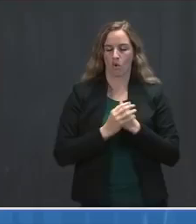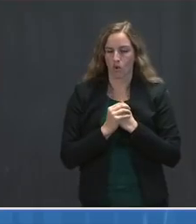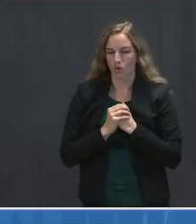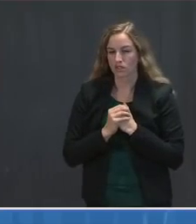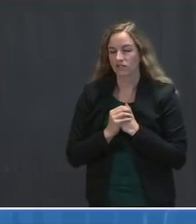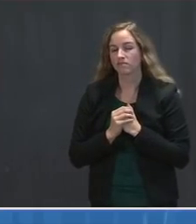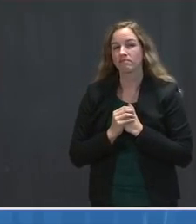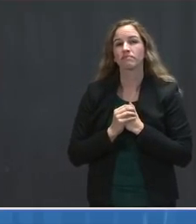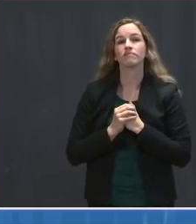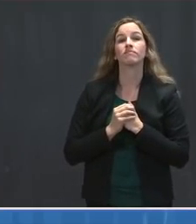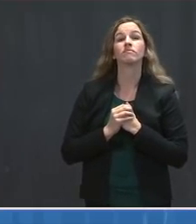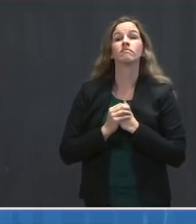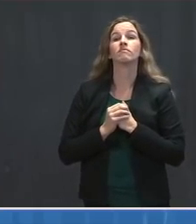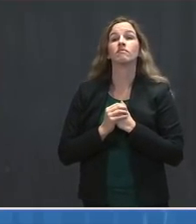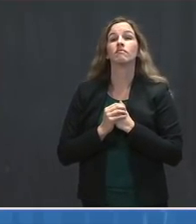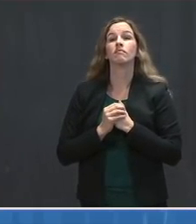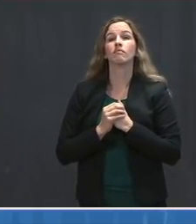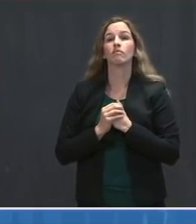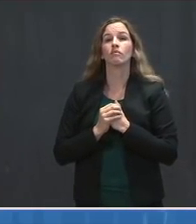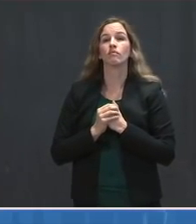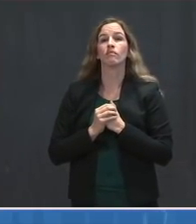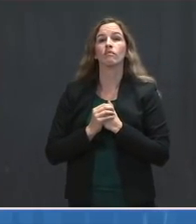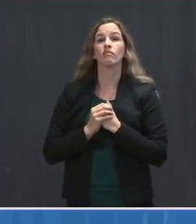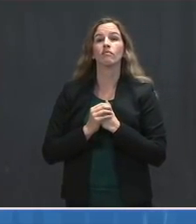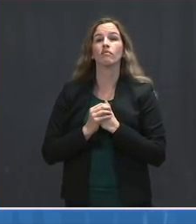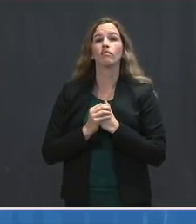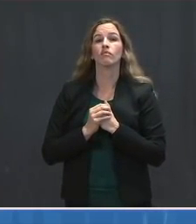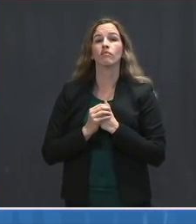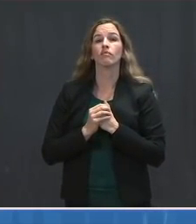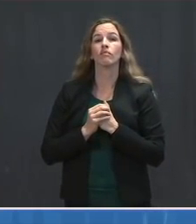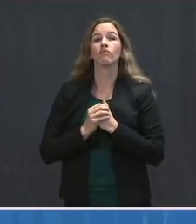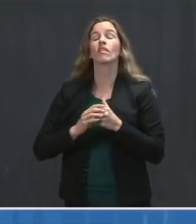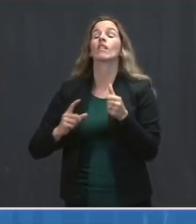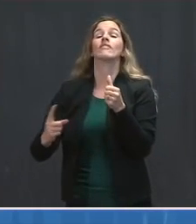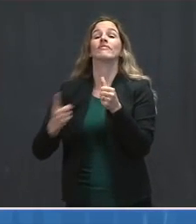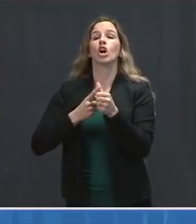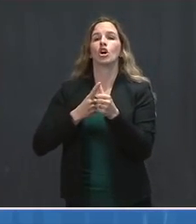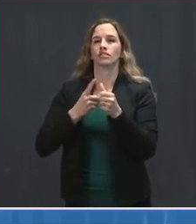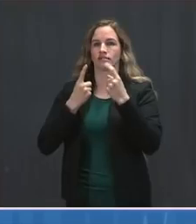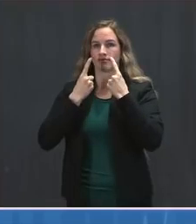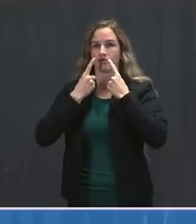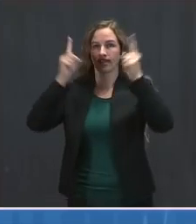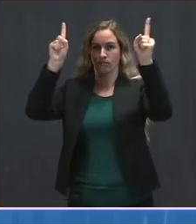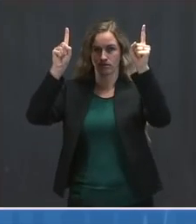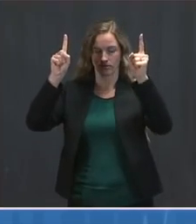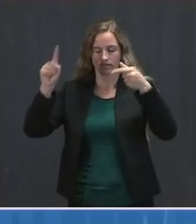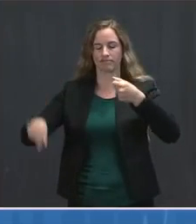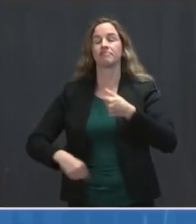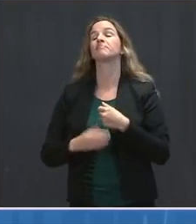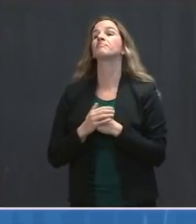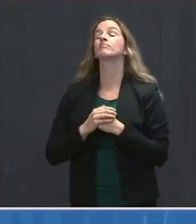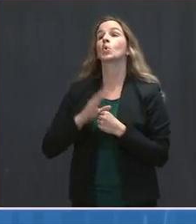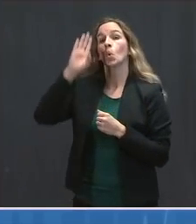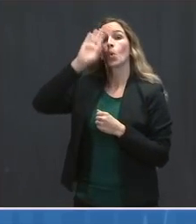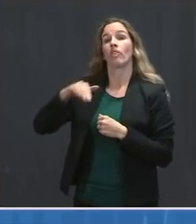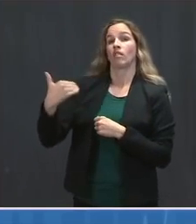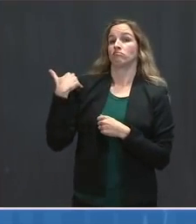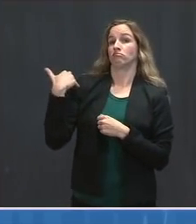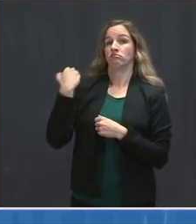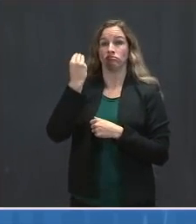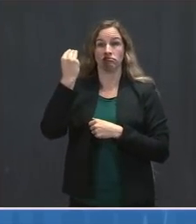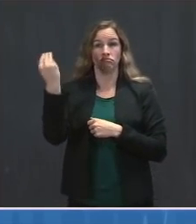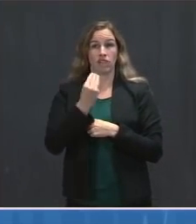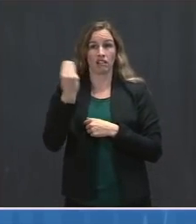I have an announcement or two to make at the top. So, on Monday, you heard me announce that the Biden